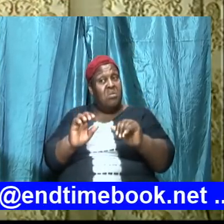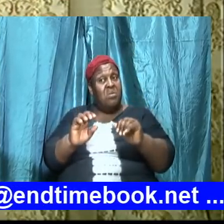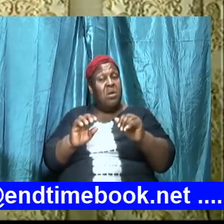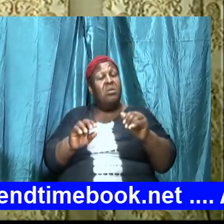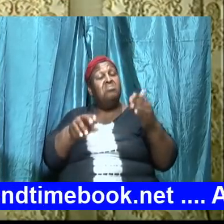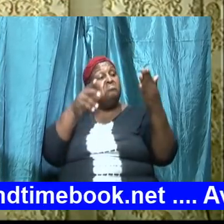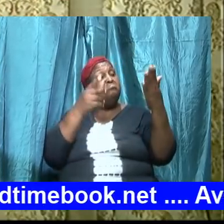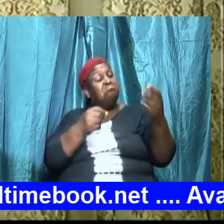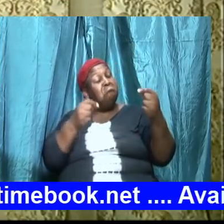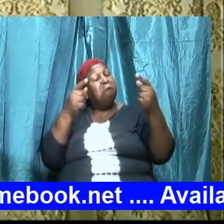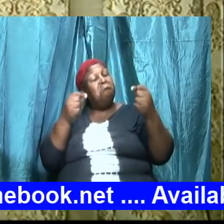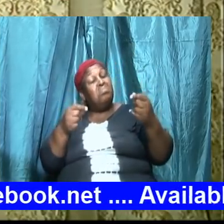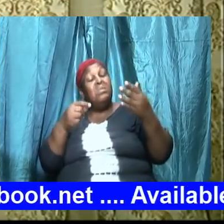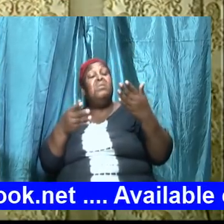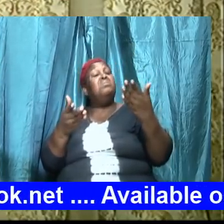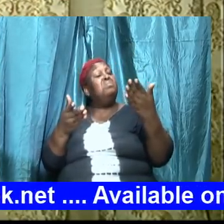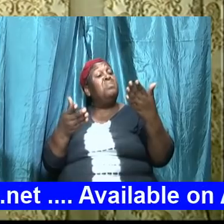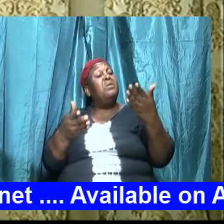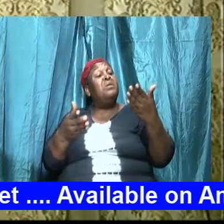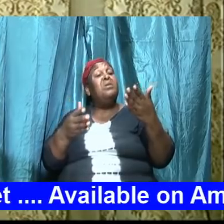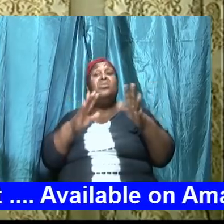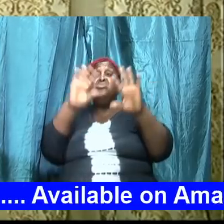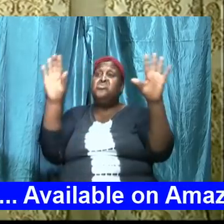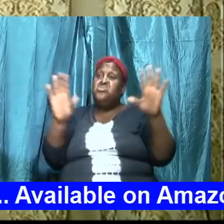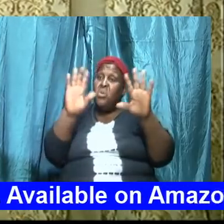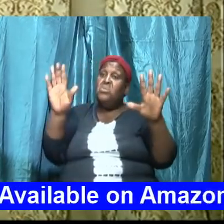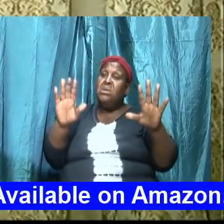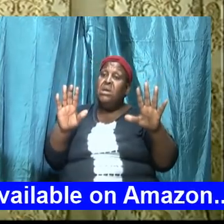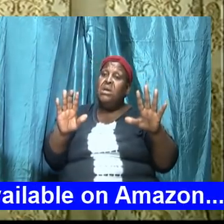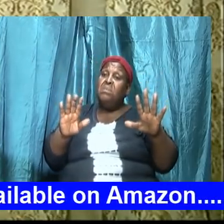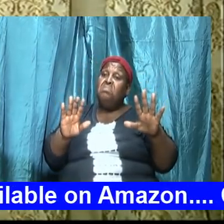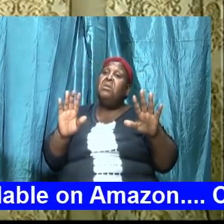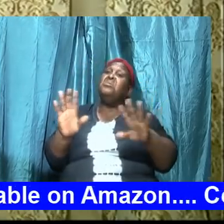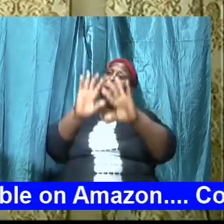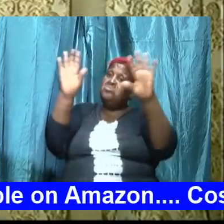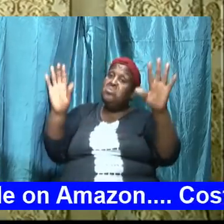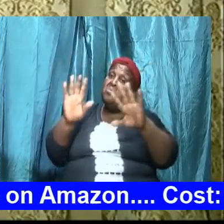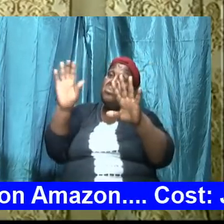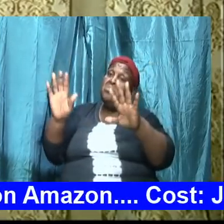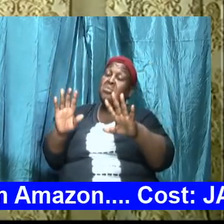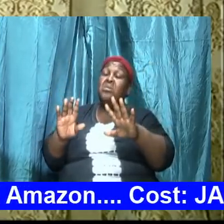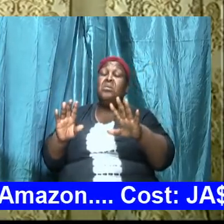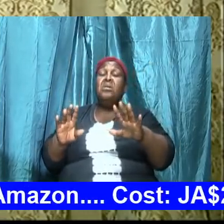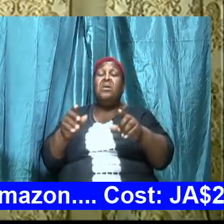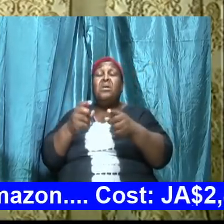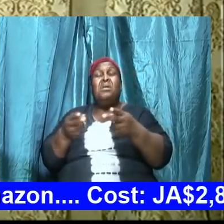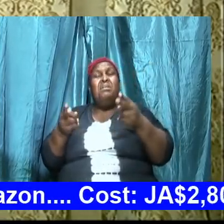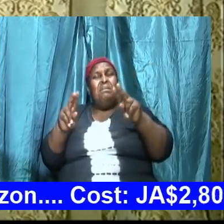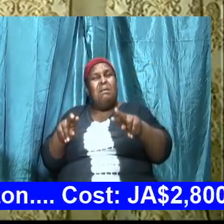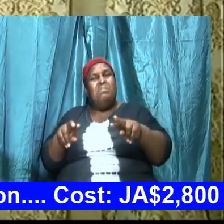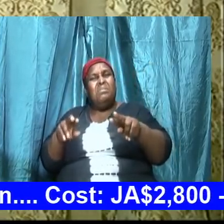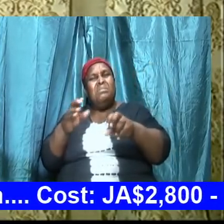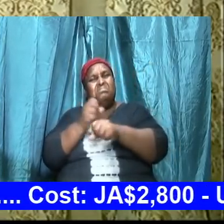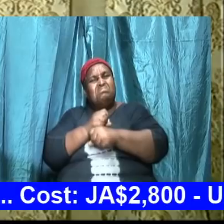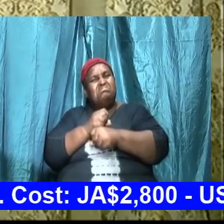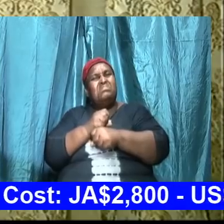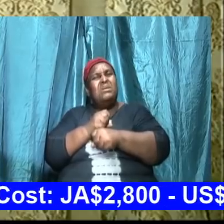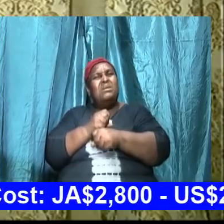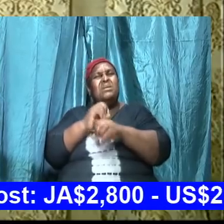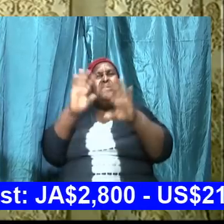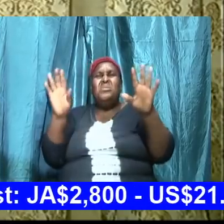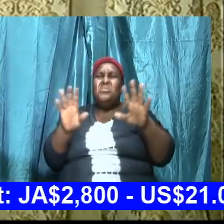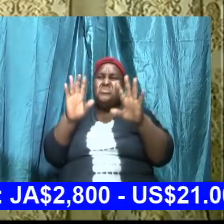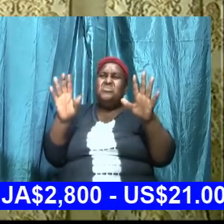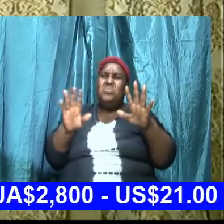do that meticulous Sunday after Sunday have you ever gotten your Sunday green and you take out the classified